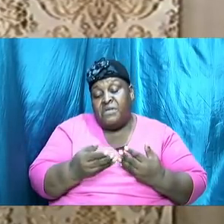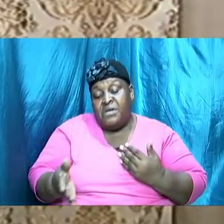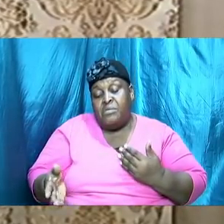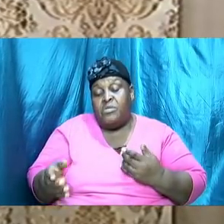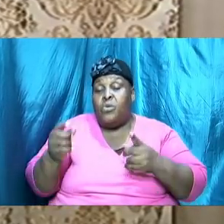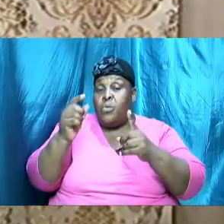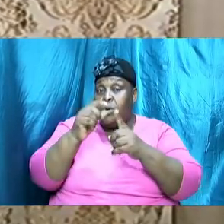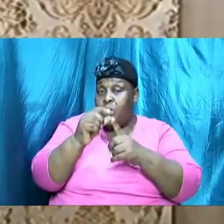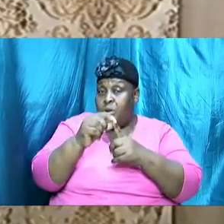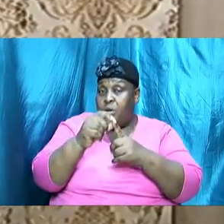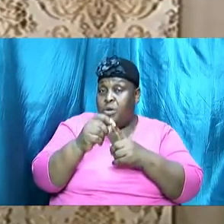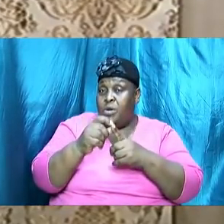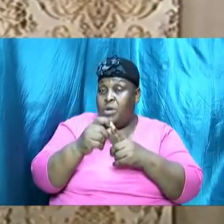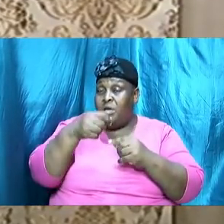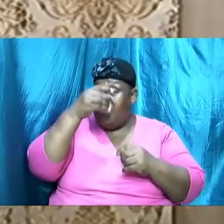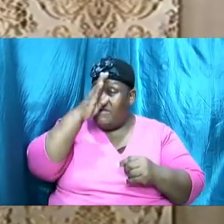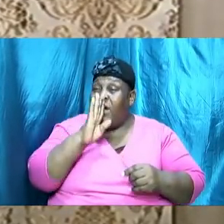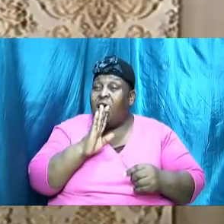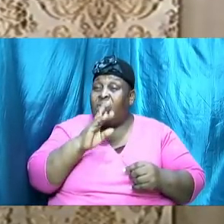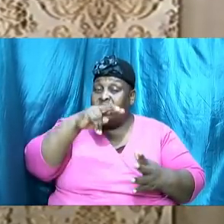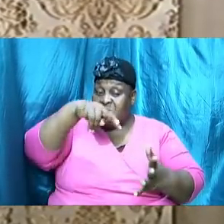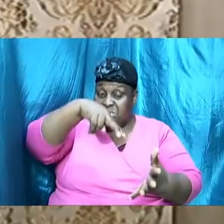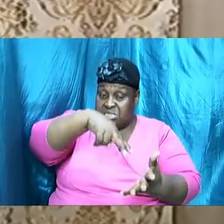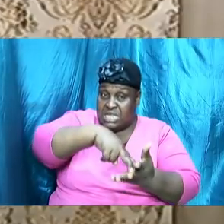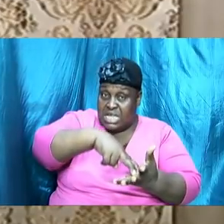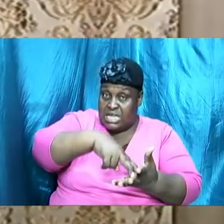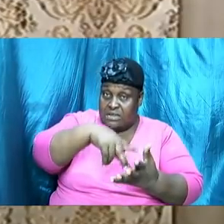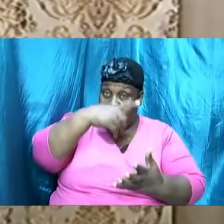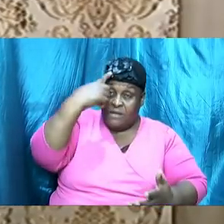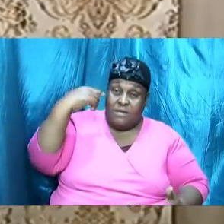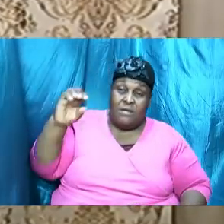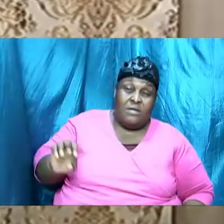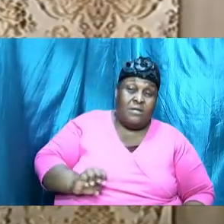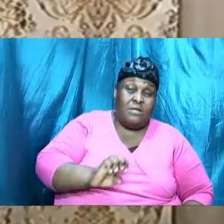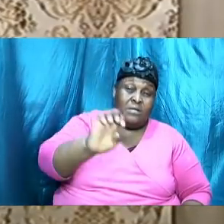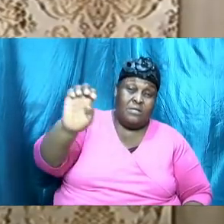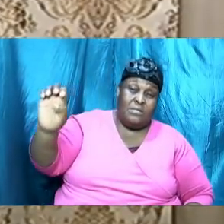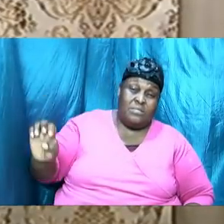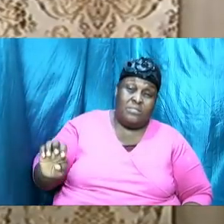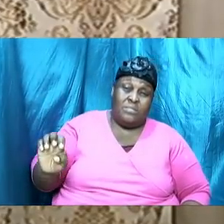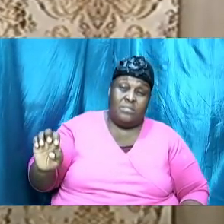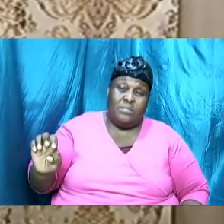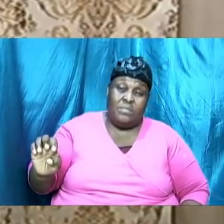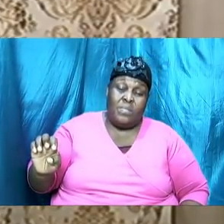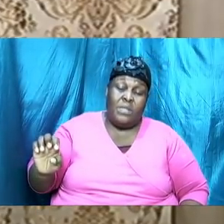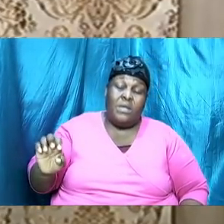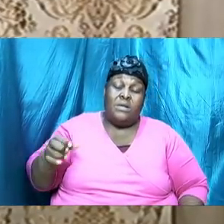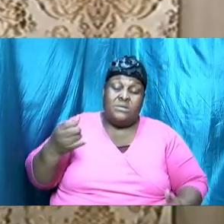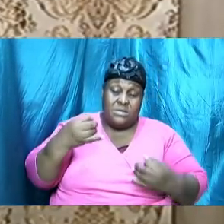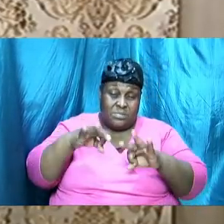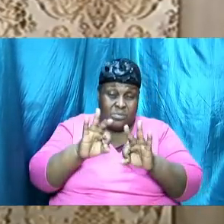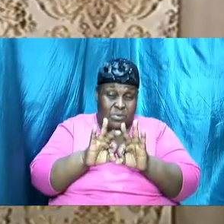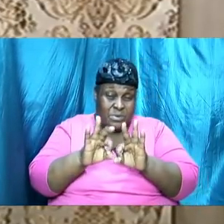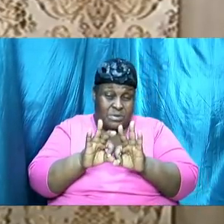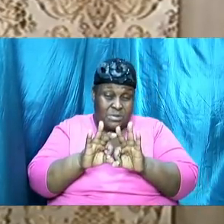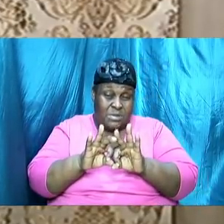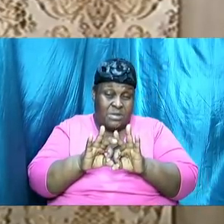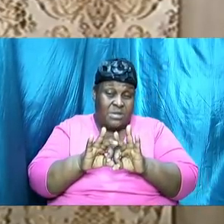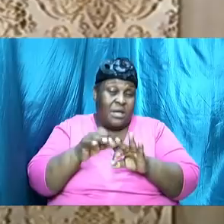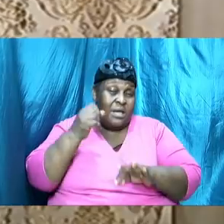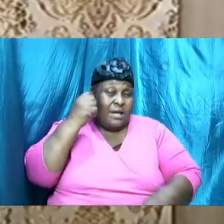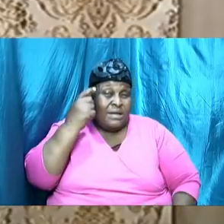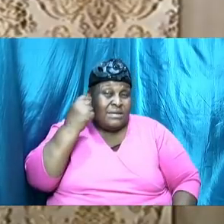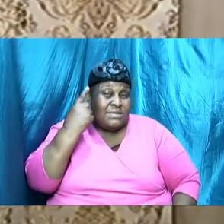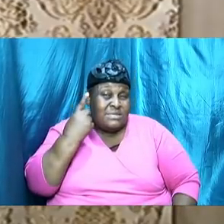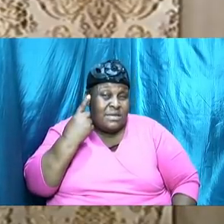Lord will stand forever and it is important that we understand that